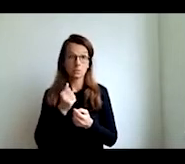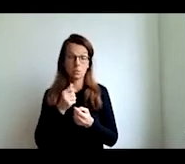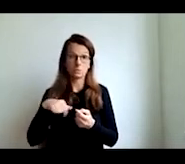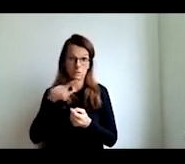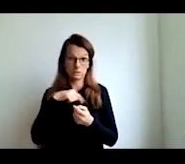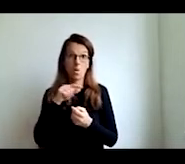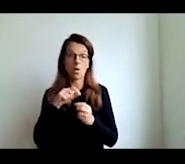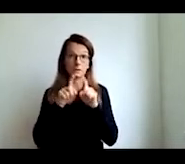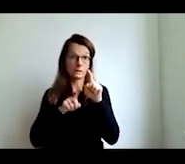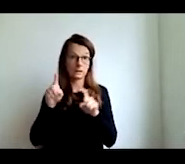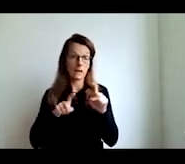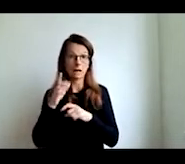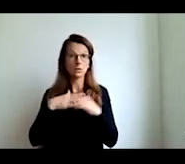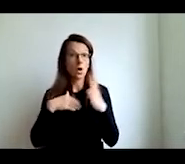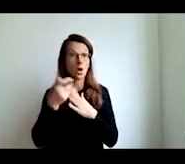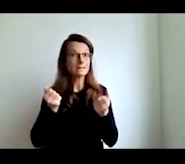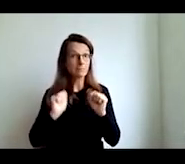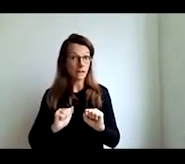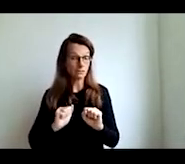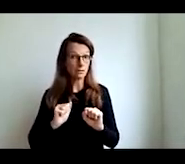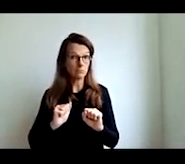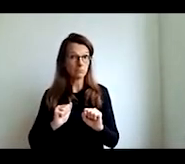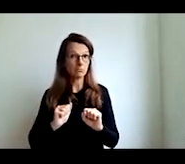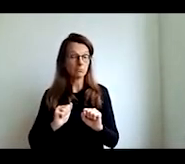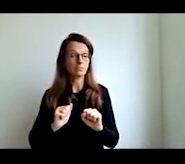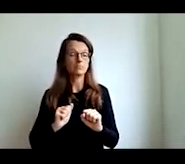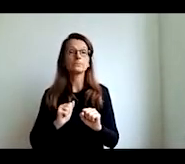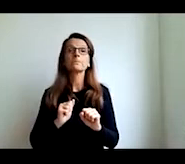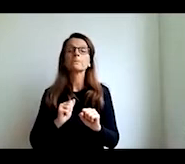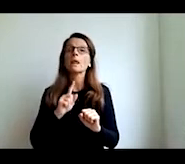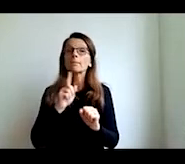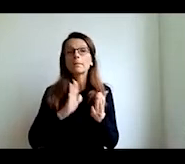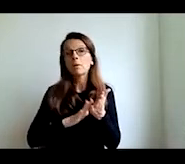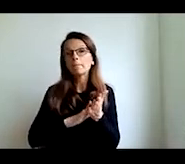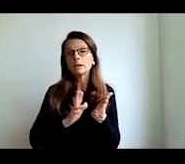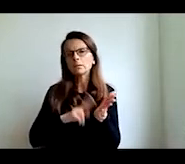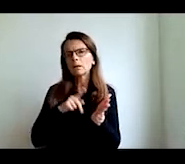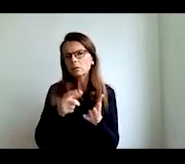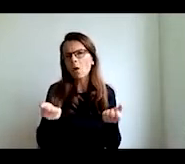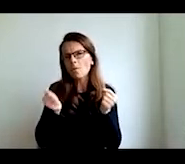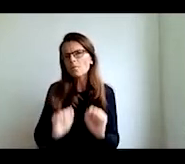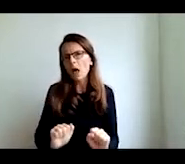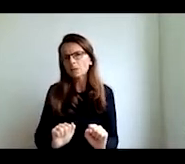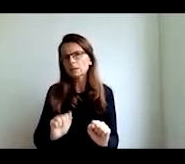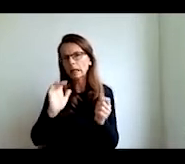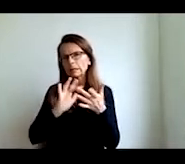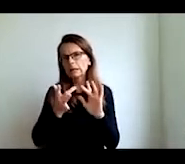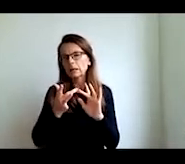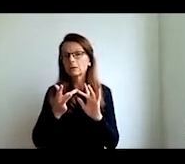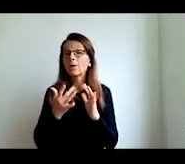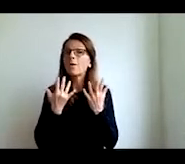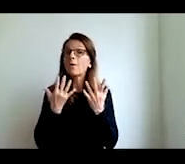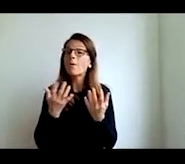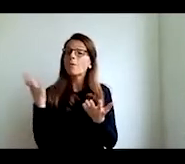when we measure the extent to which student can actually you know navigate the internet effectively